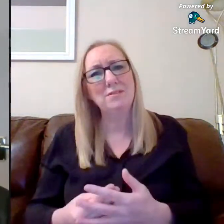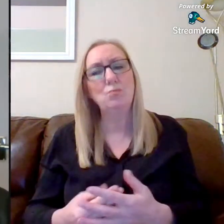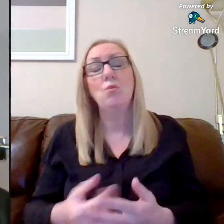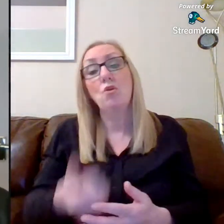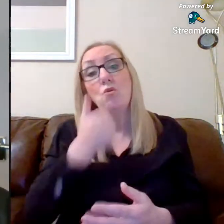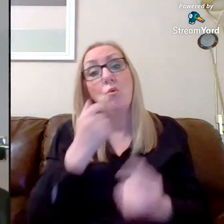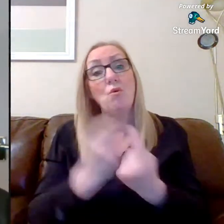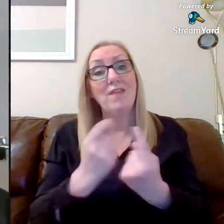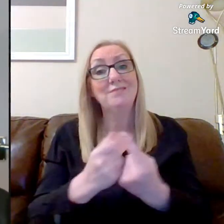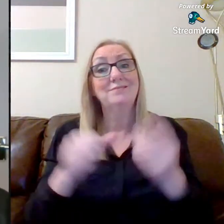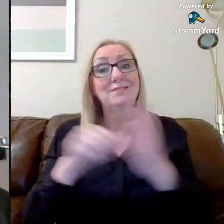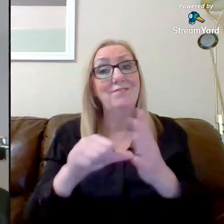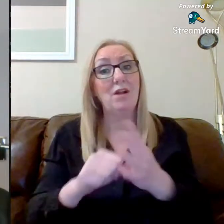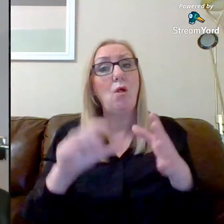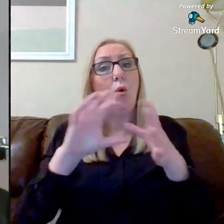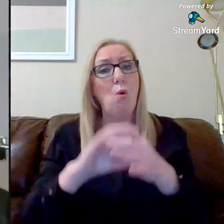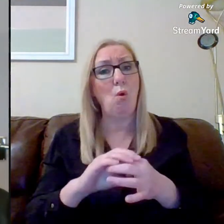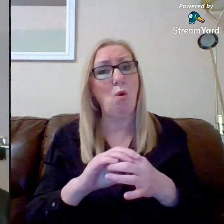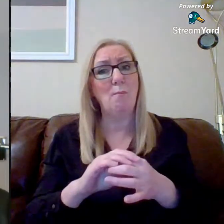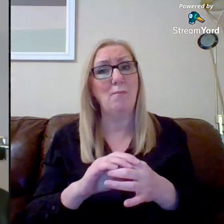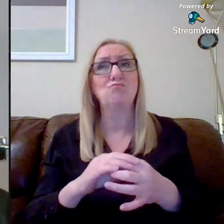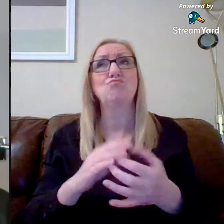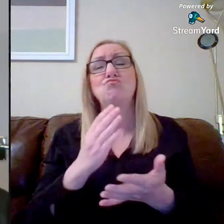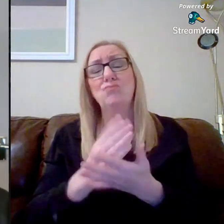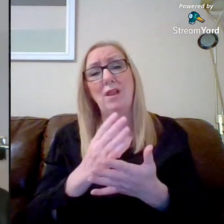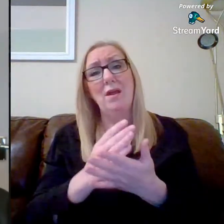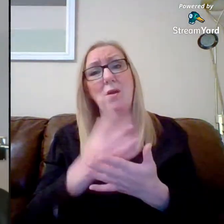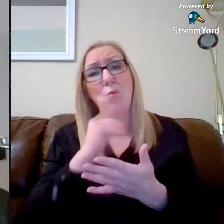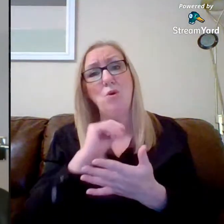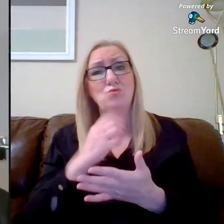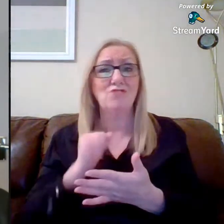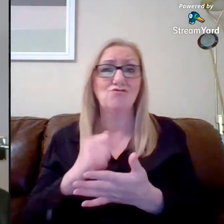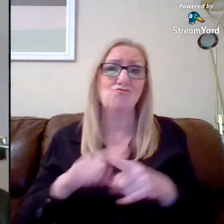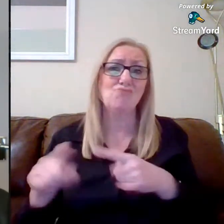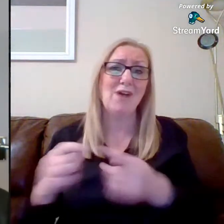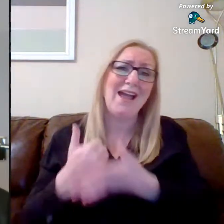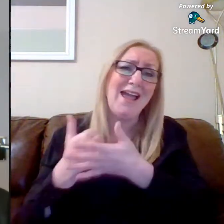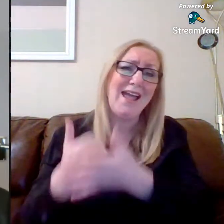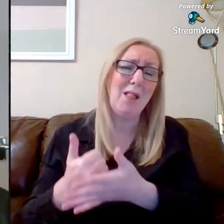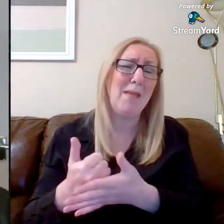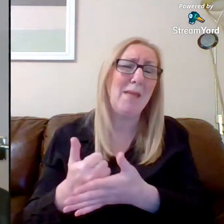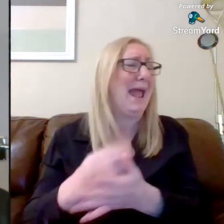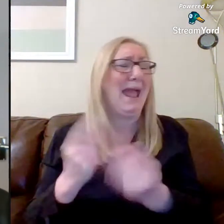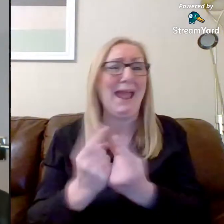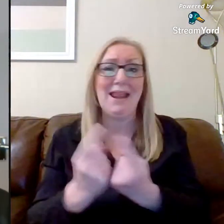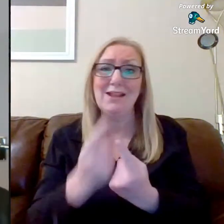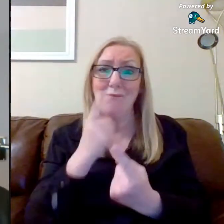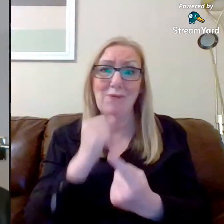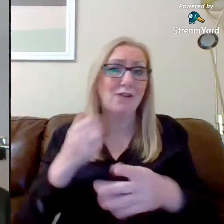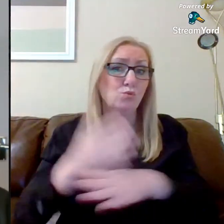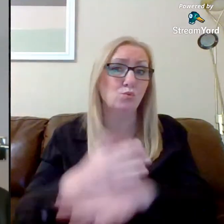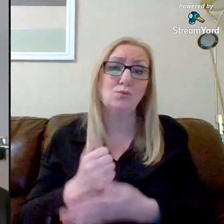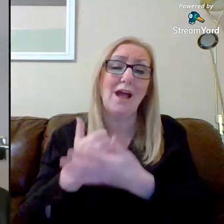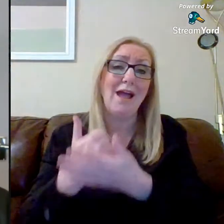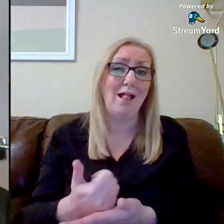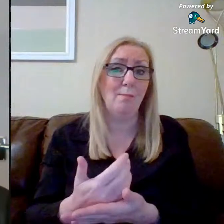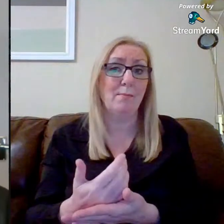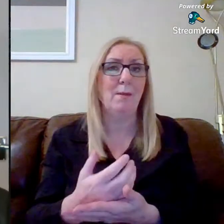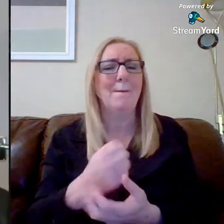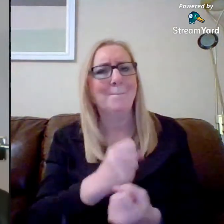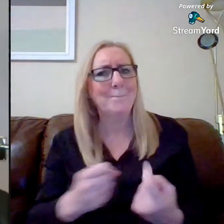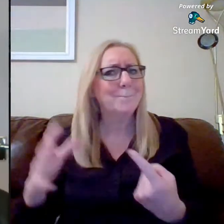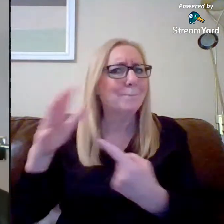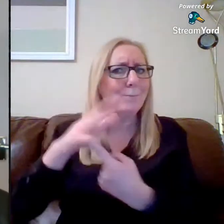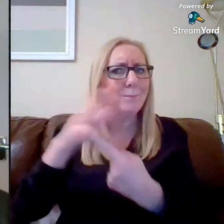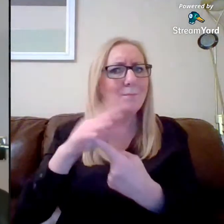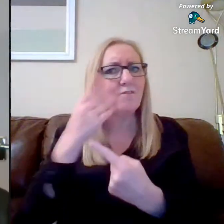at home, and we would like to offer our sincere help in any way that we can. One of the big priorities for the school and